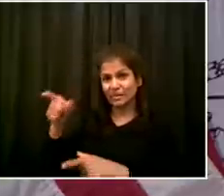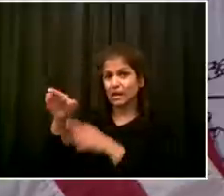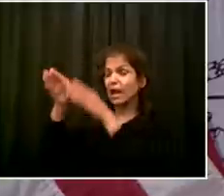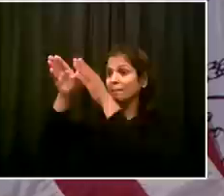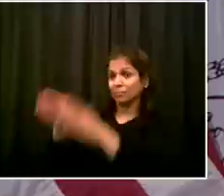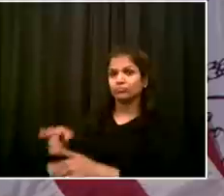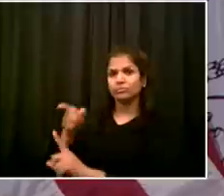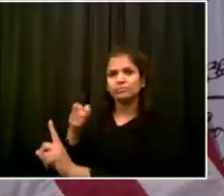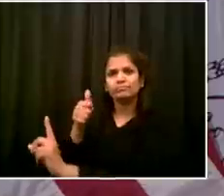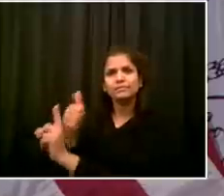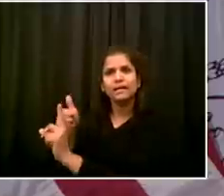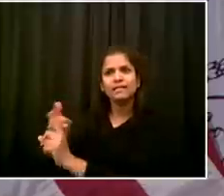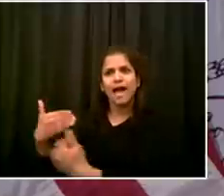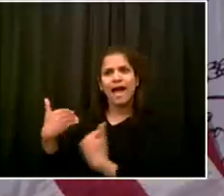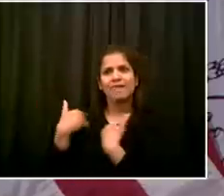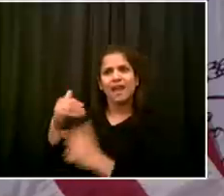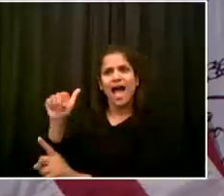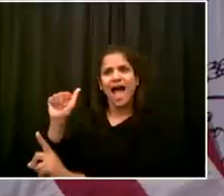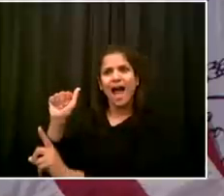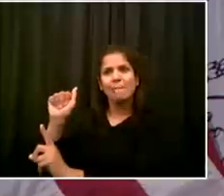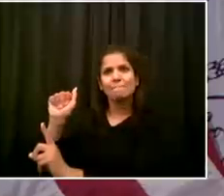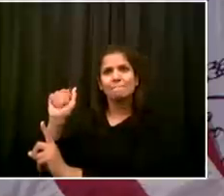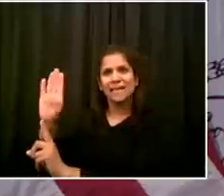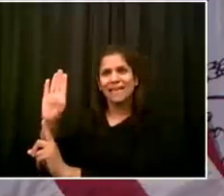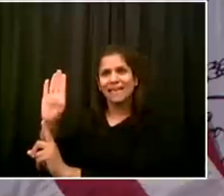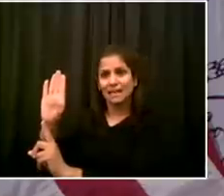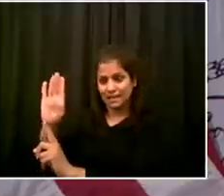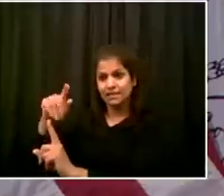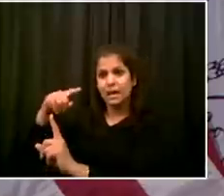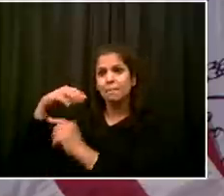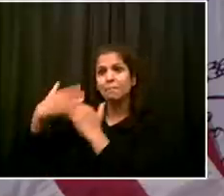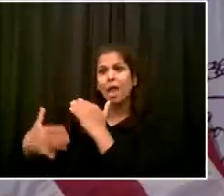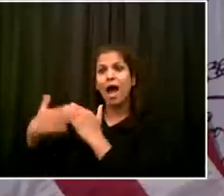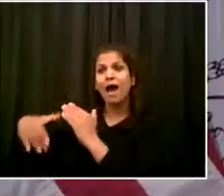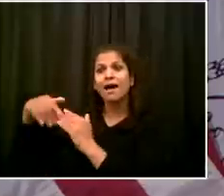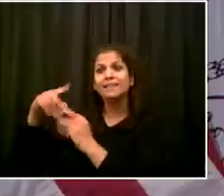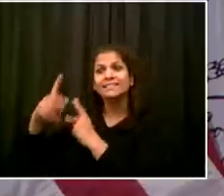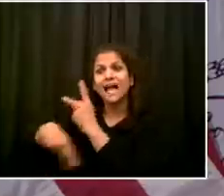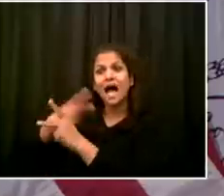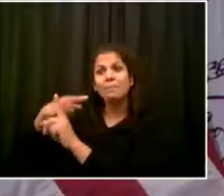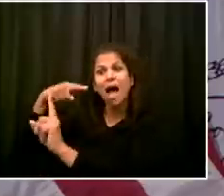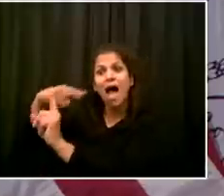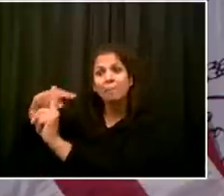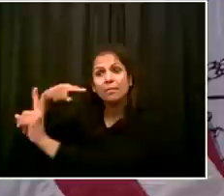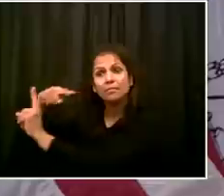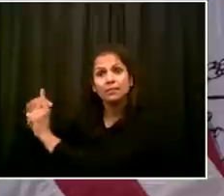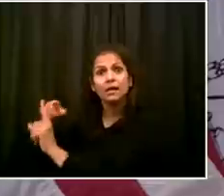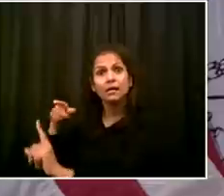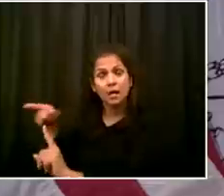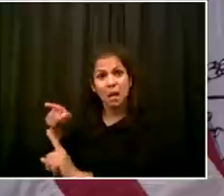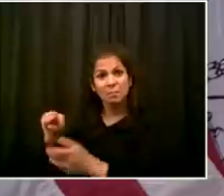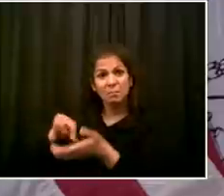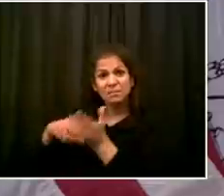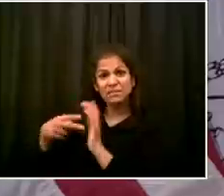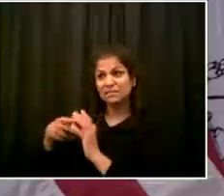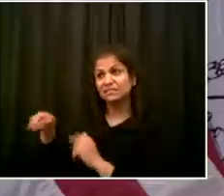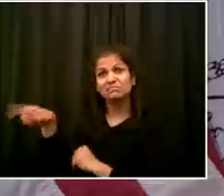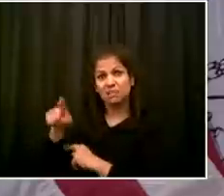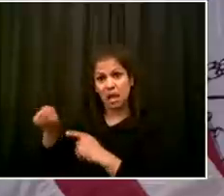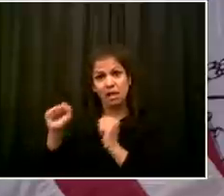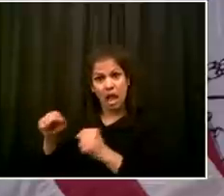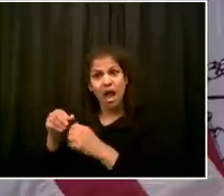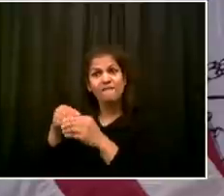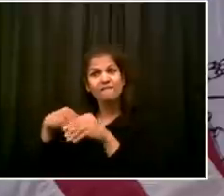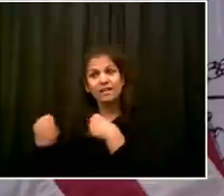a few concerns about that, including legal concerns, and also the fact that the medical science isn't quite there yet. But